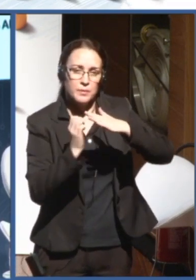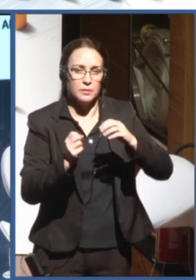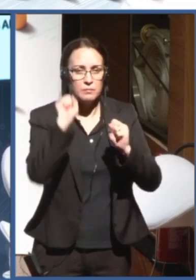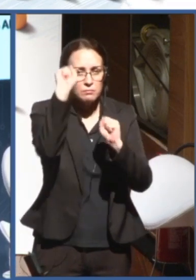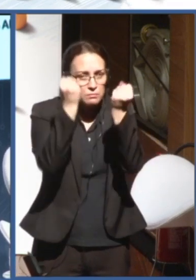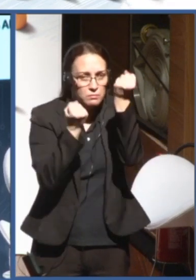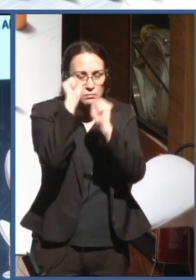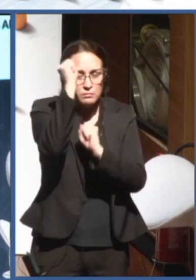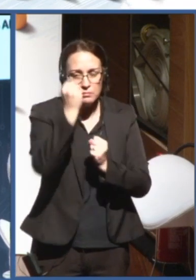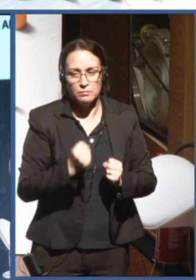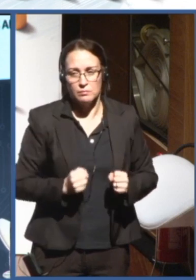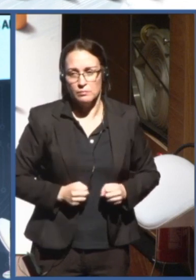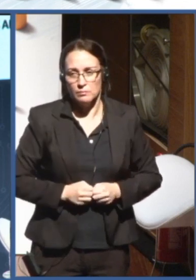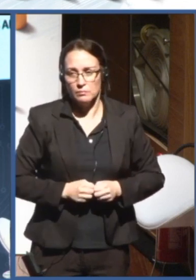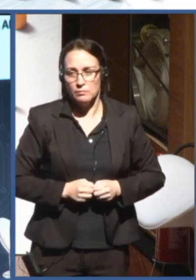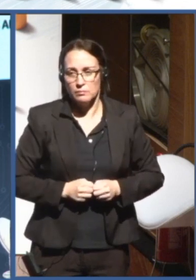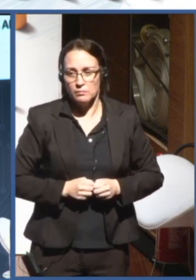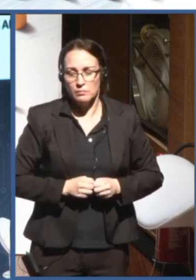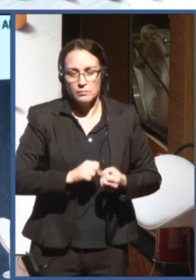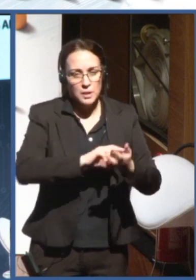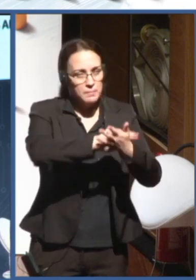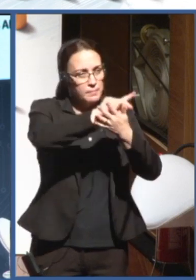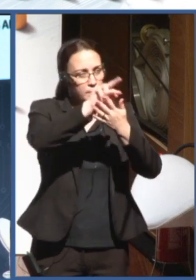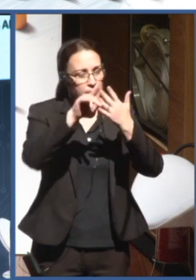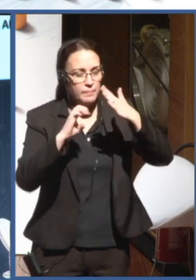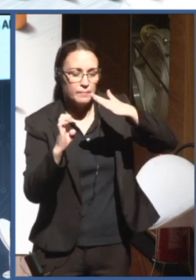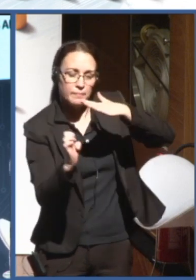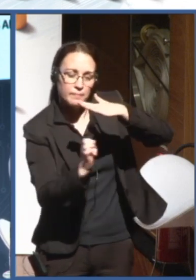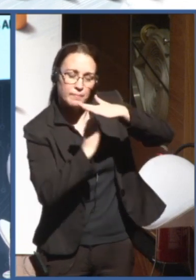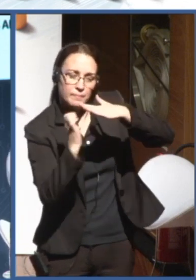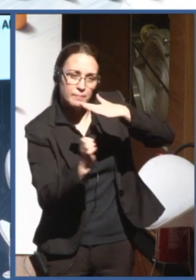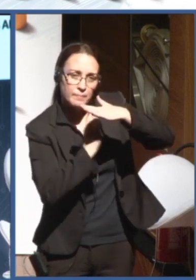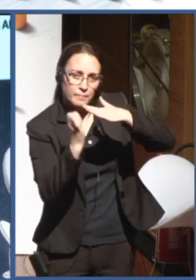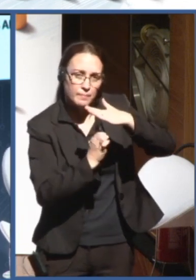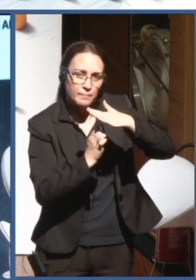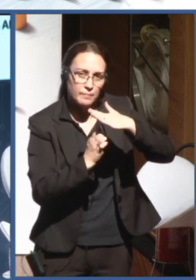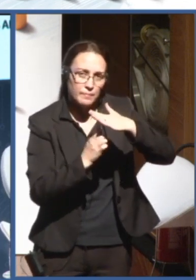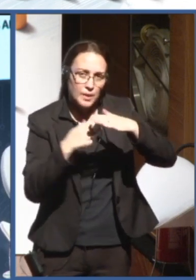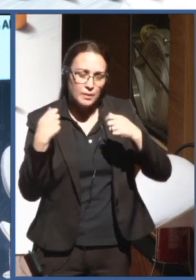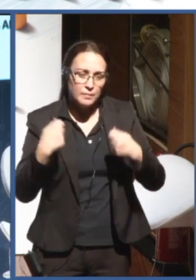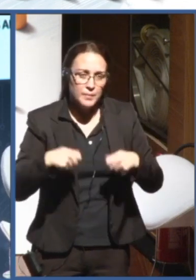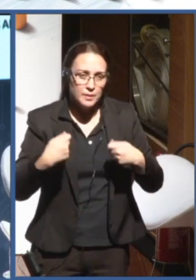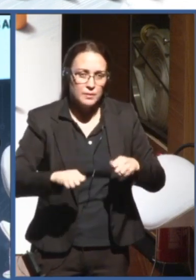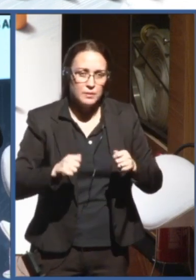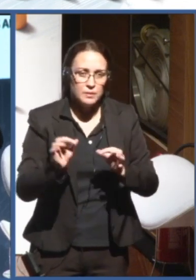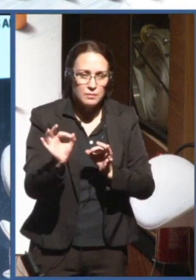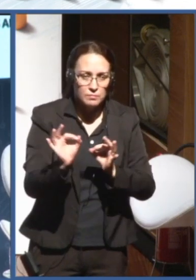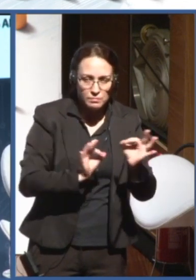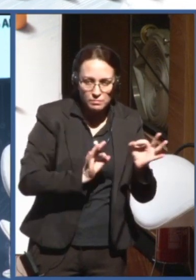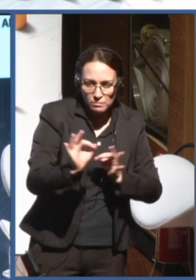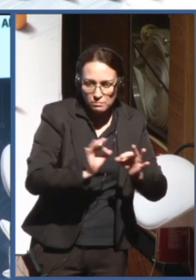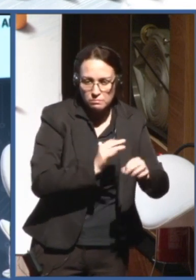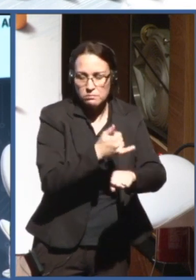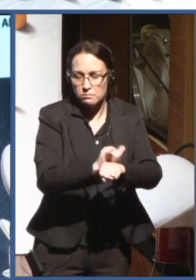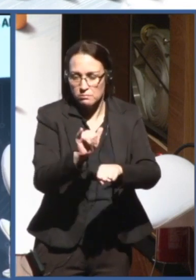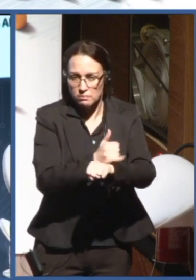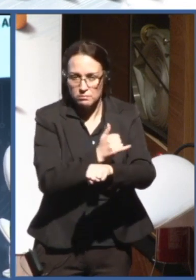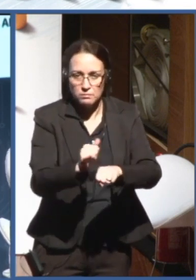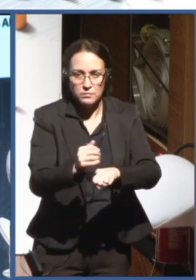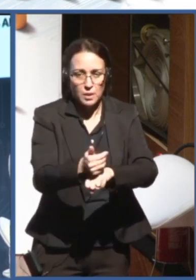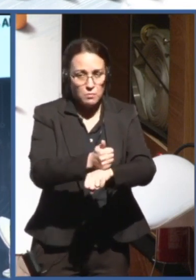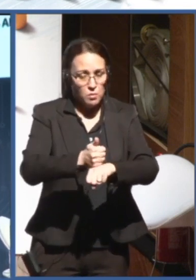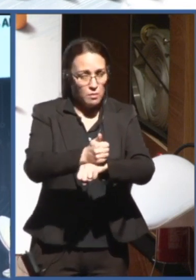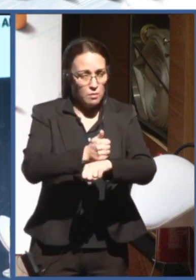company should consider how to elaborate professional standards for AI engineers, translating human rights responsibility